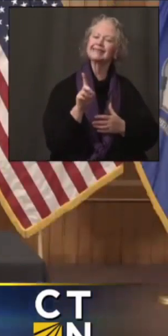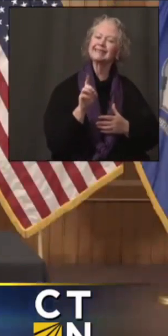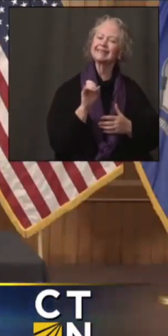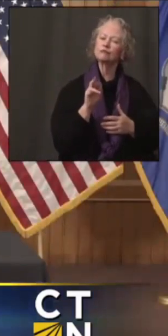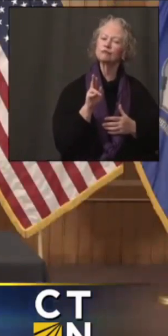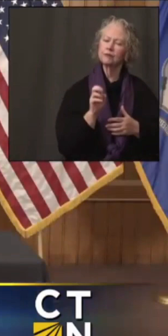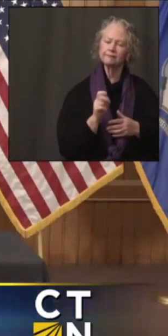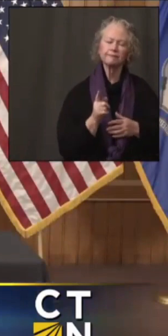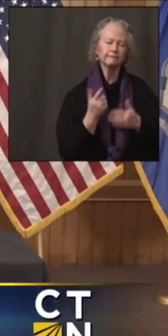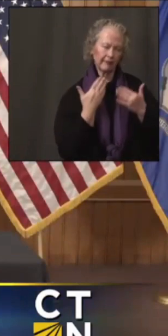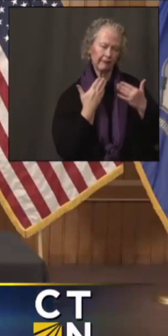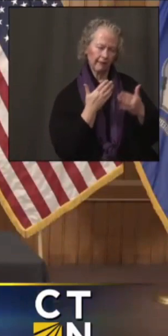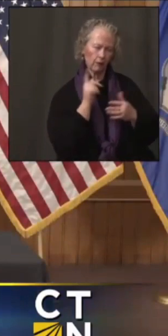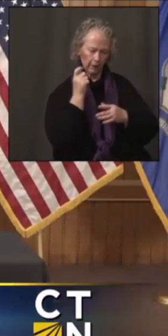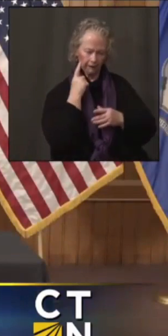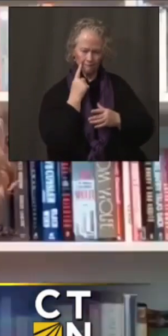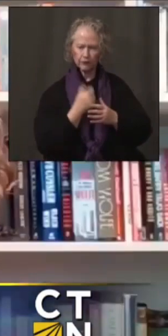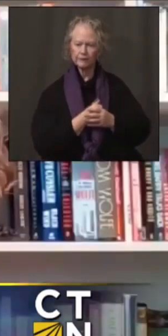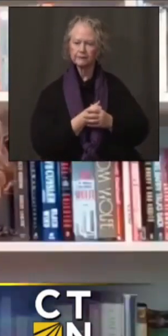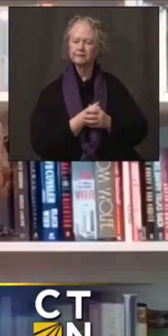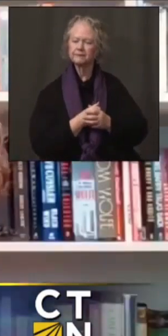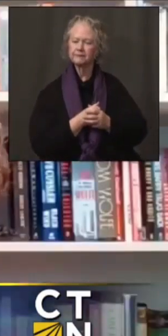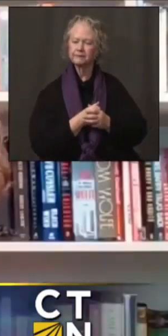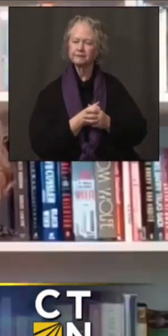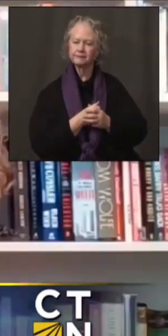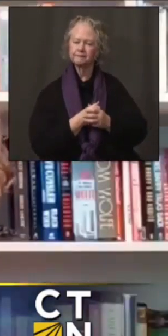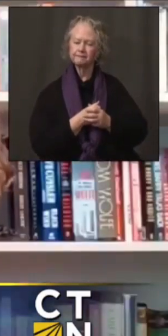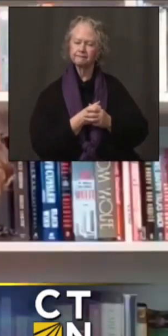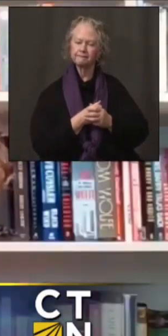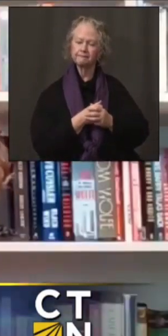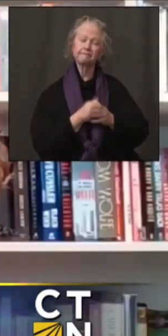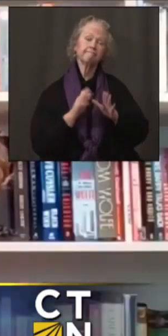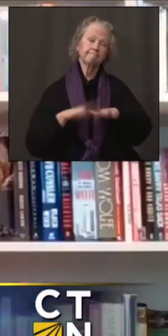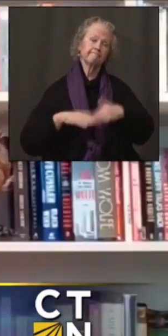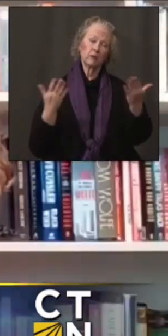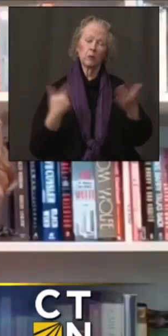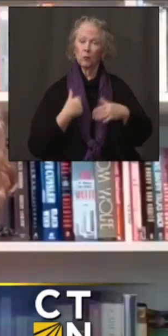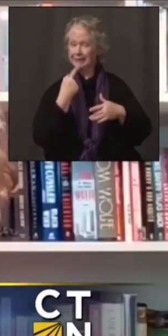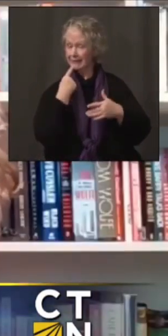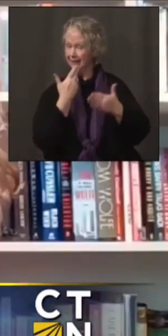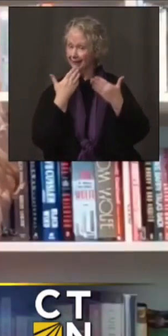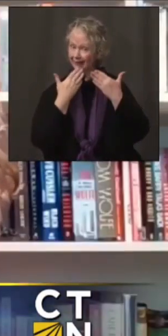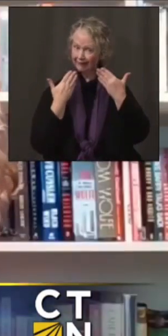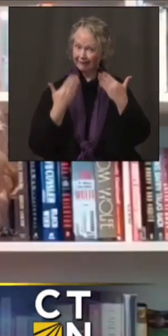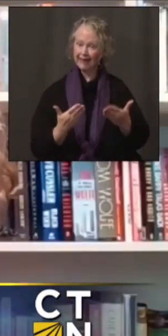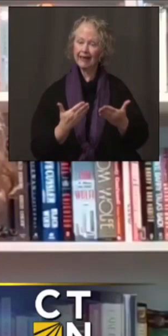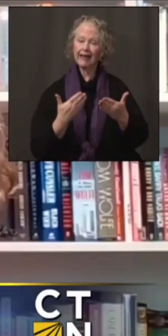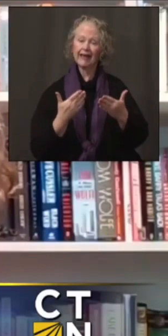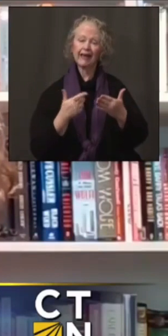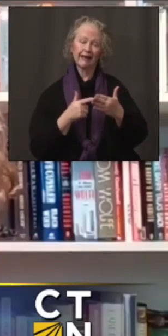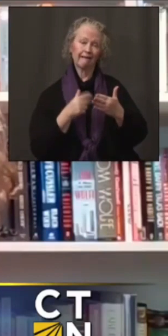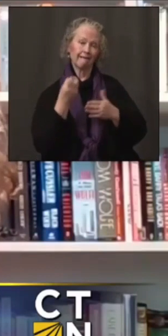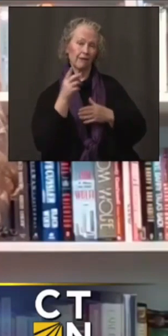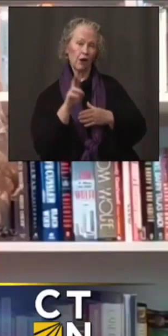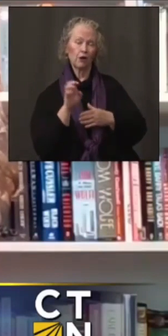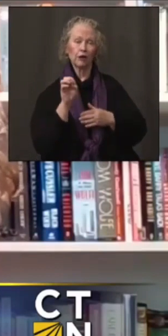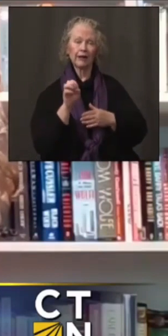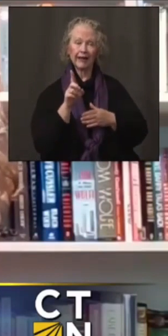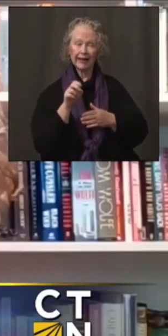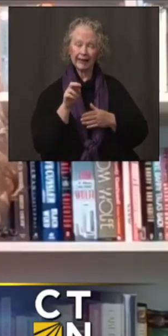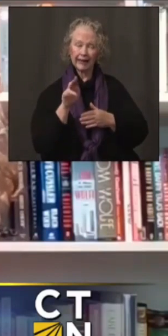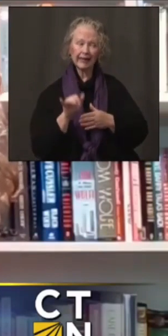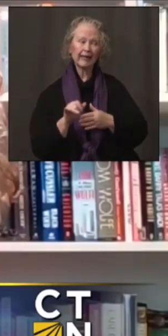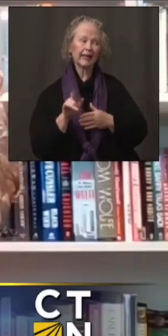Thank you, Governor. And I'd like to start by thanking Dr. Eadie and the